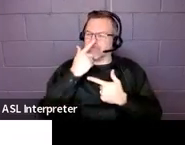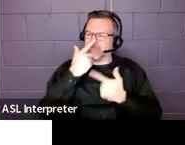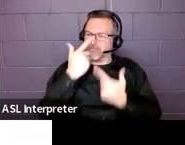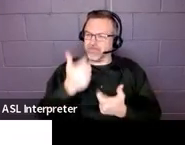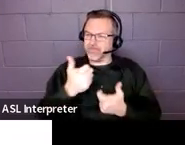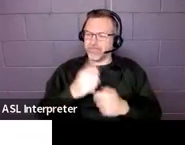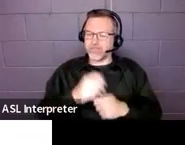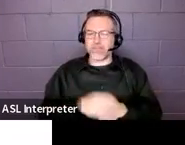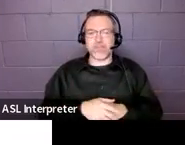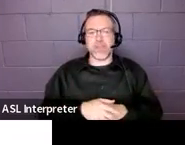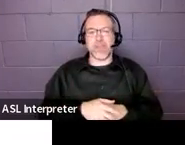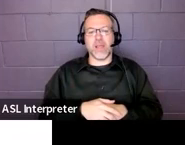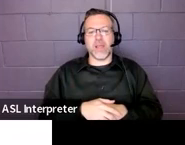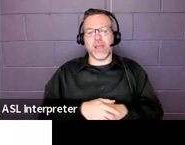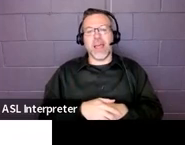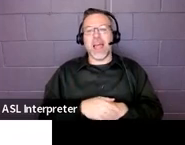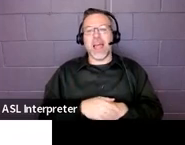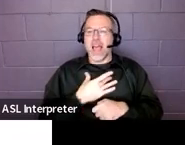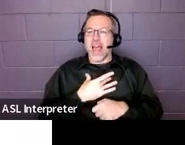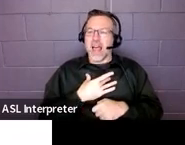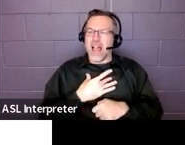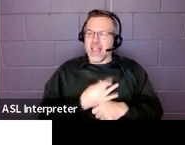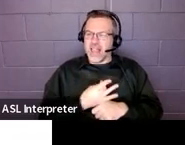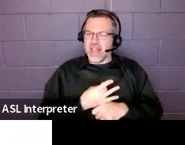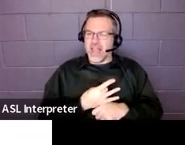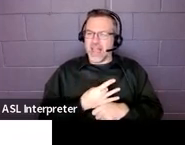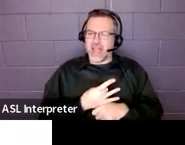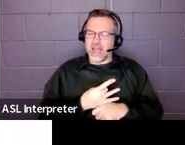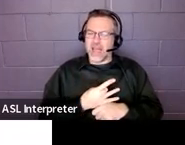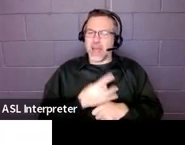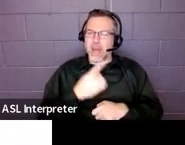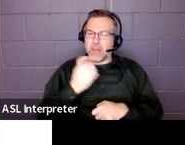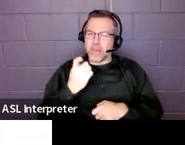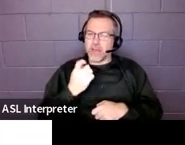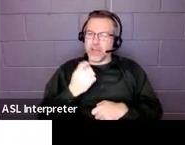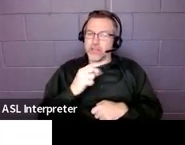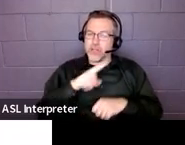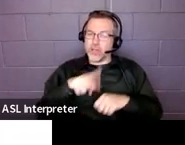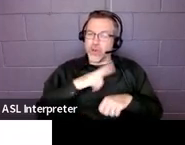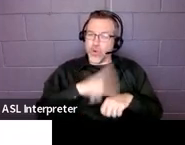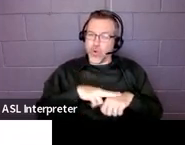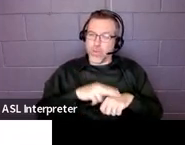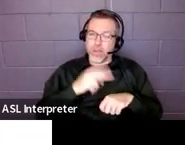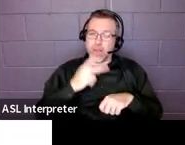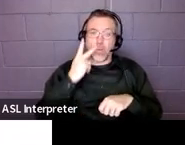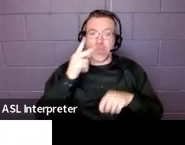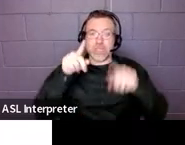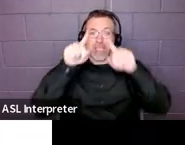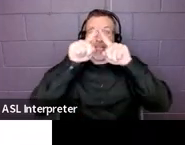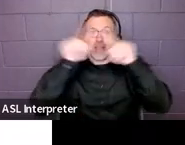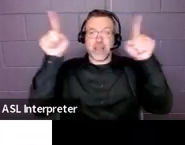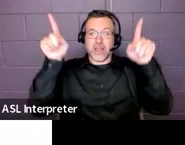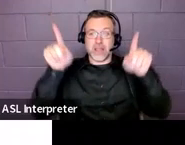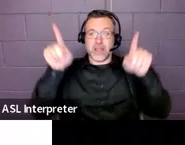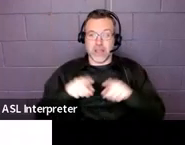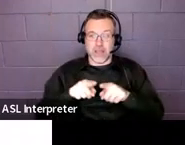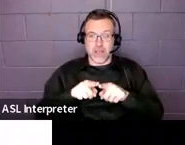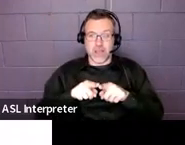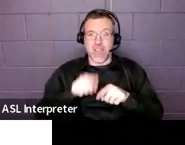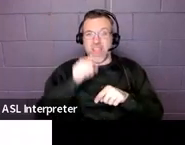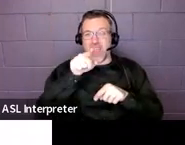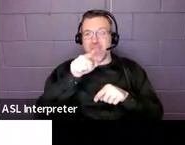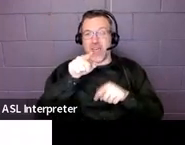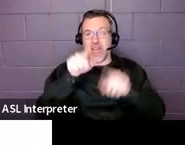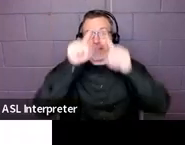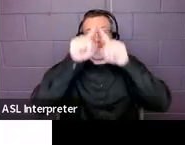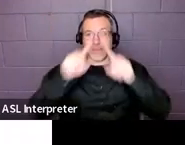liked it because it's kind of tied down to what we normally see for visuals with LRE. And it kind of